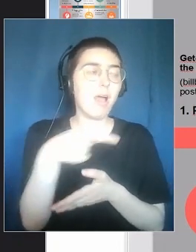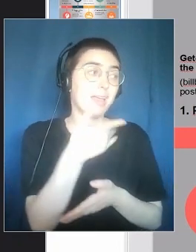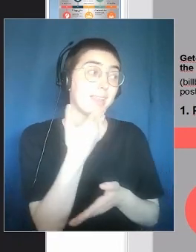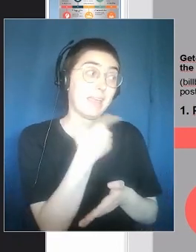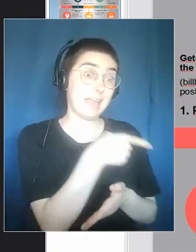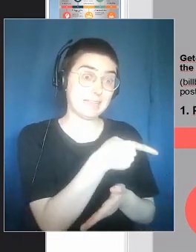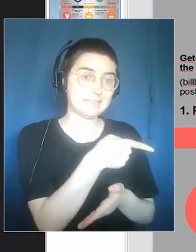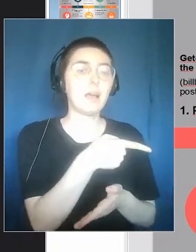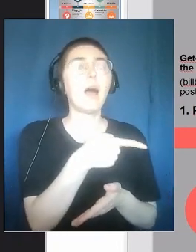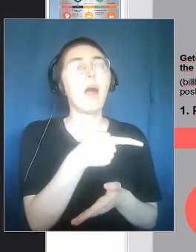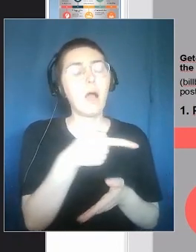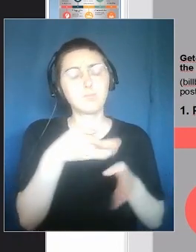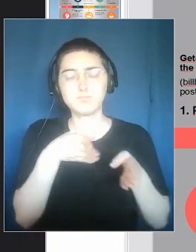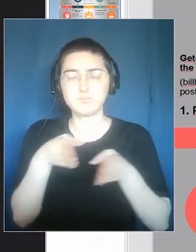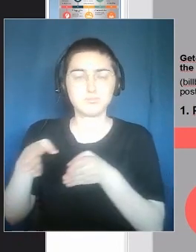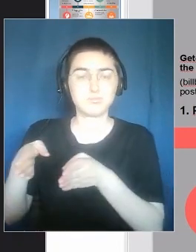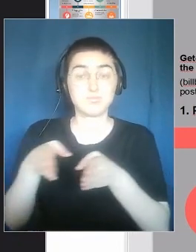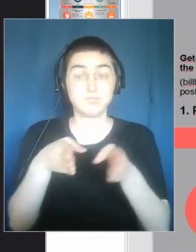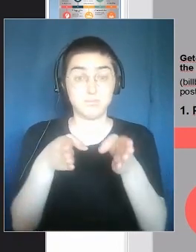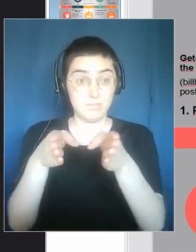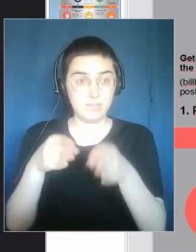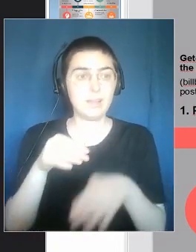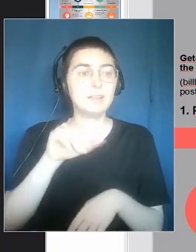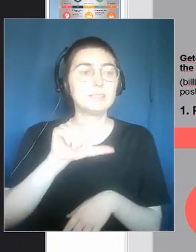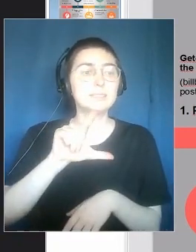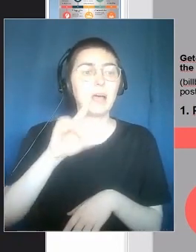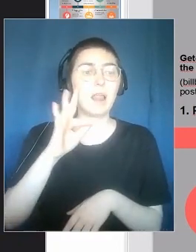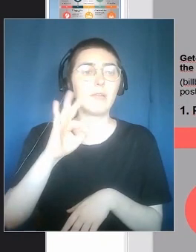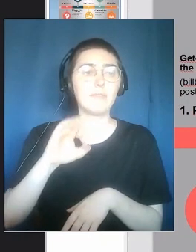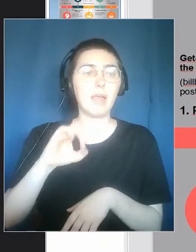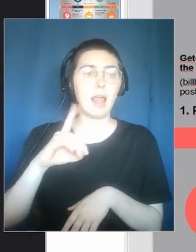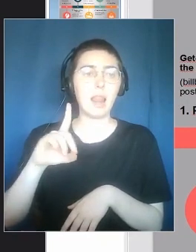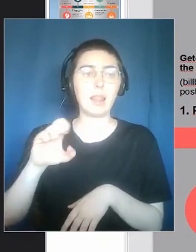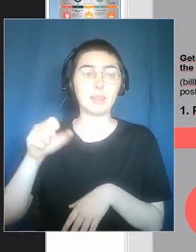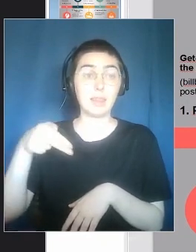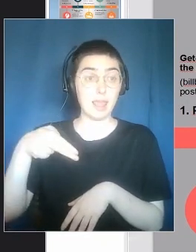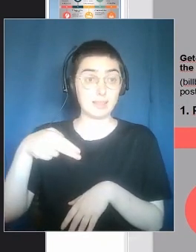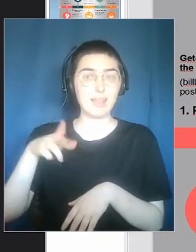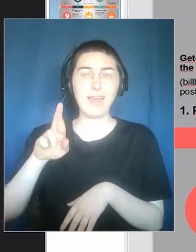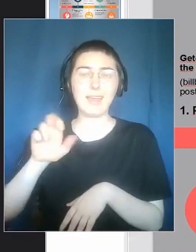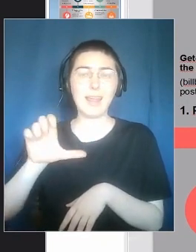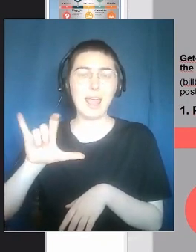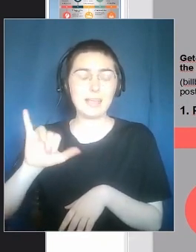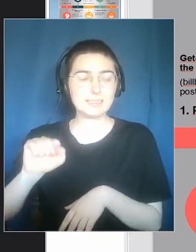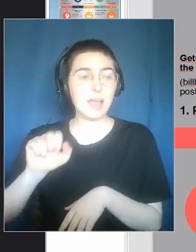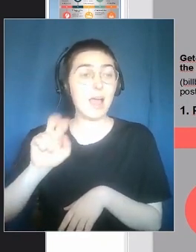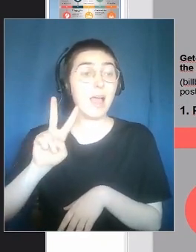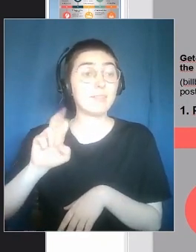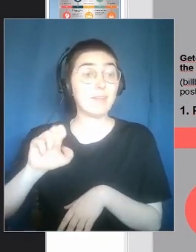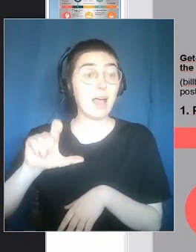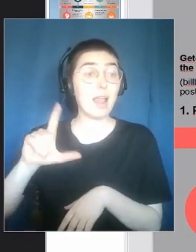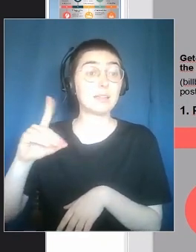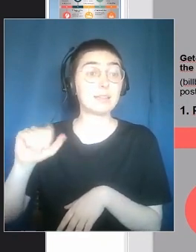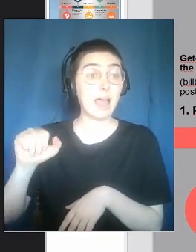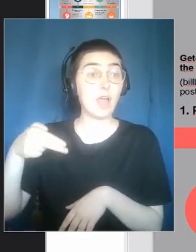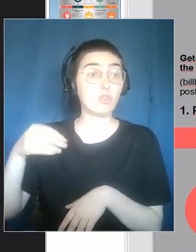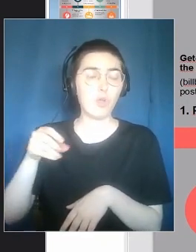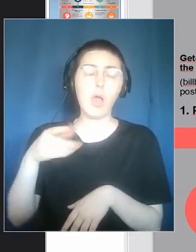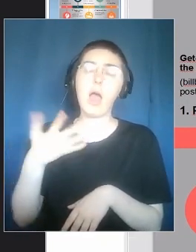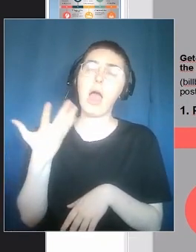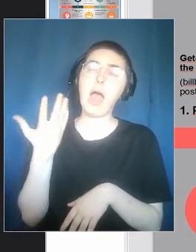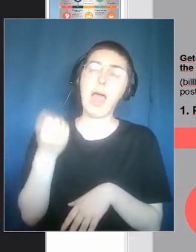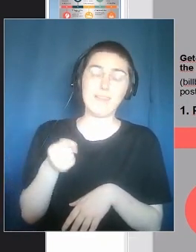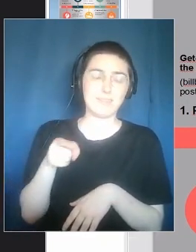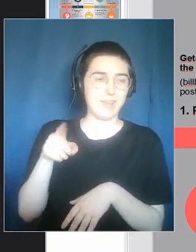us. In the case of Valdagno, Salfedene and Resina, the road map was already traced. In